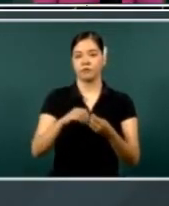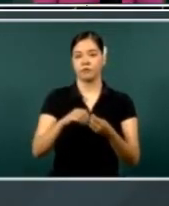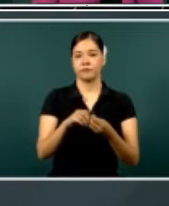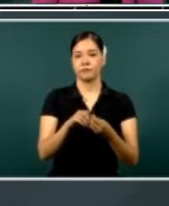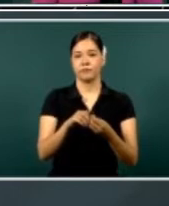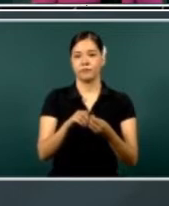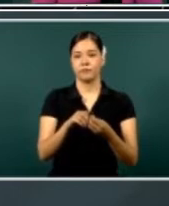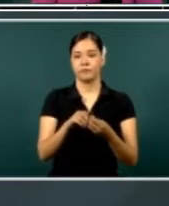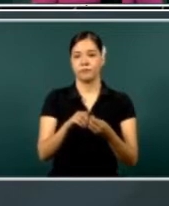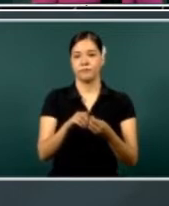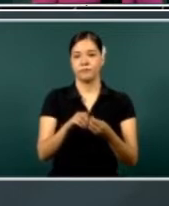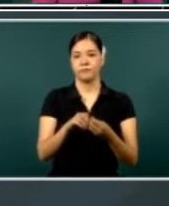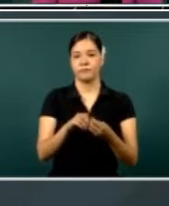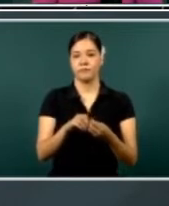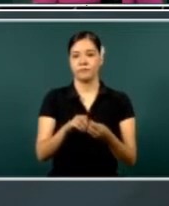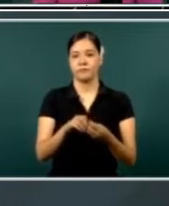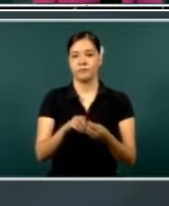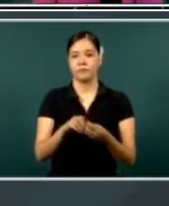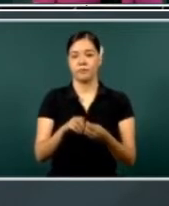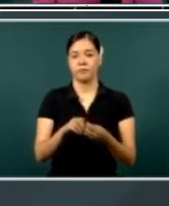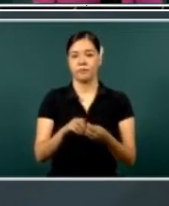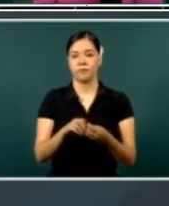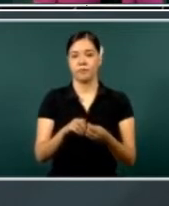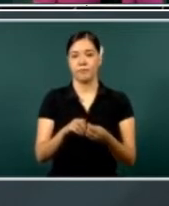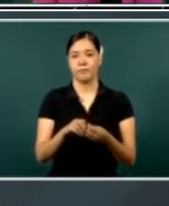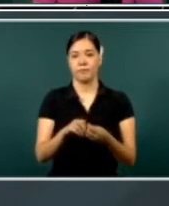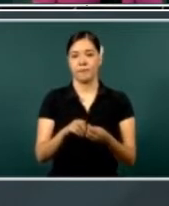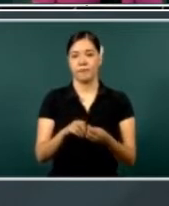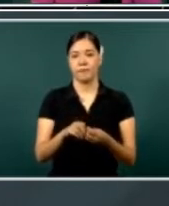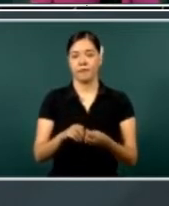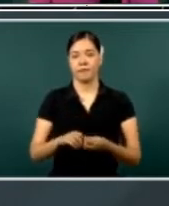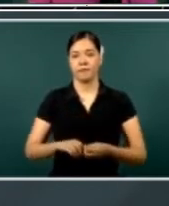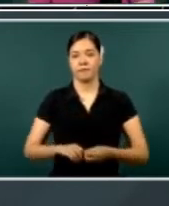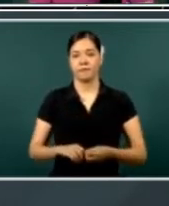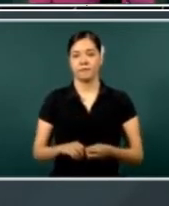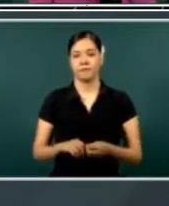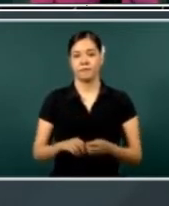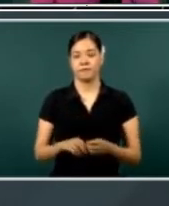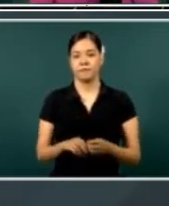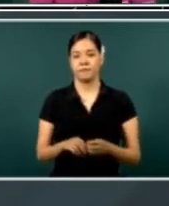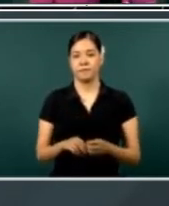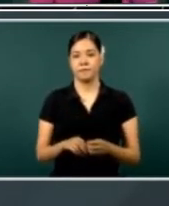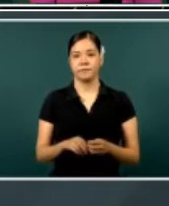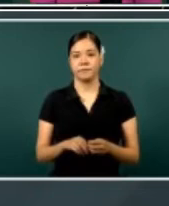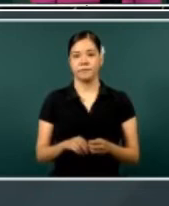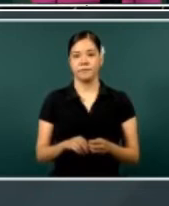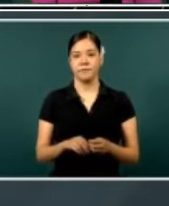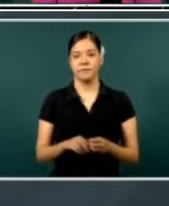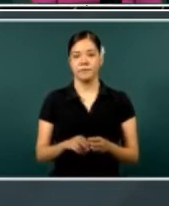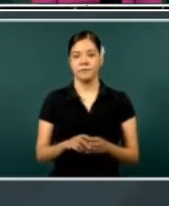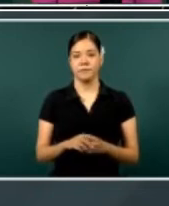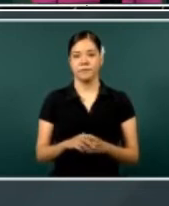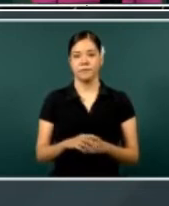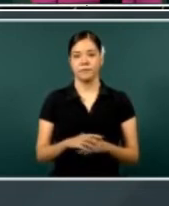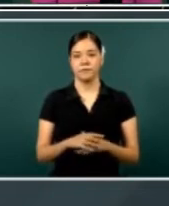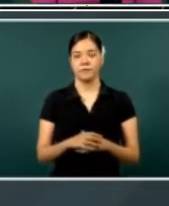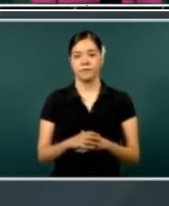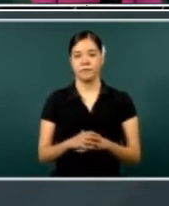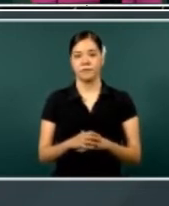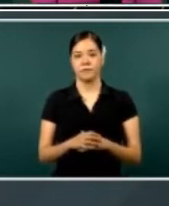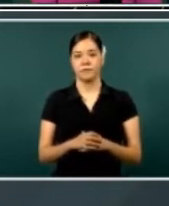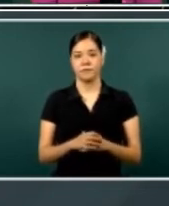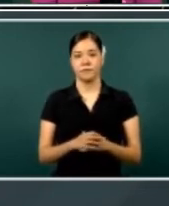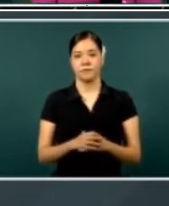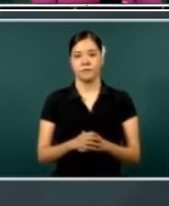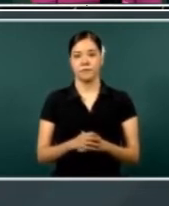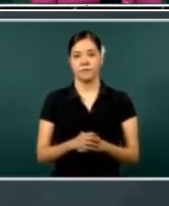So, he's speaking to his people regarding the meeting today that they're having, um, that